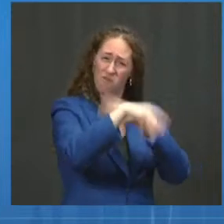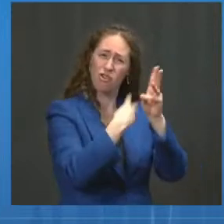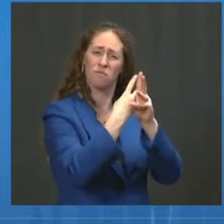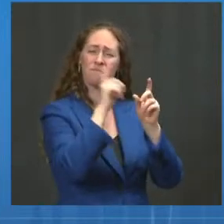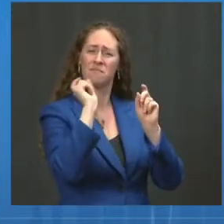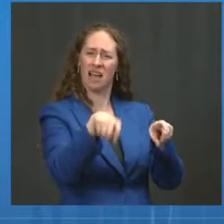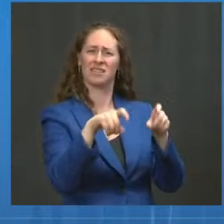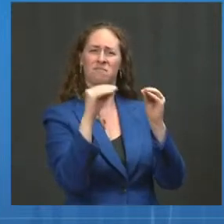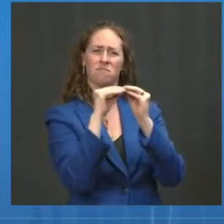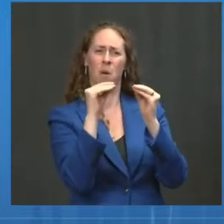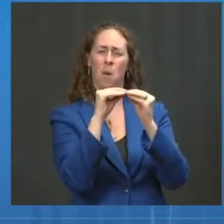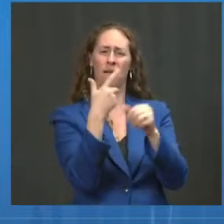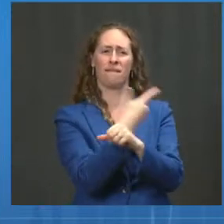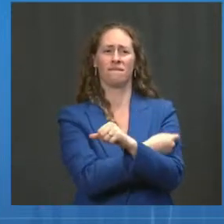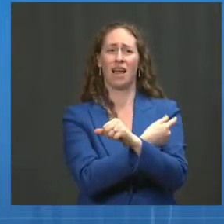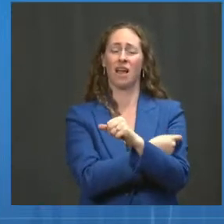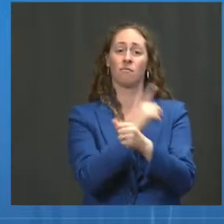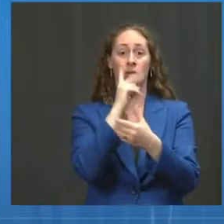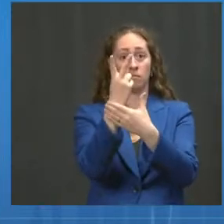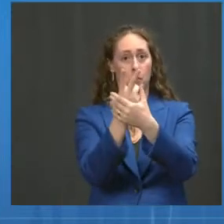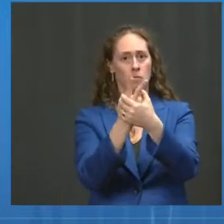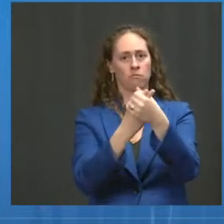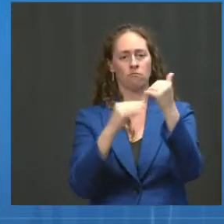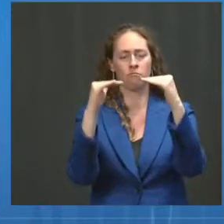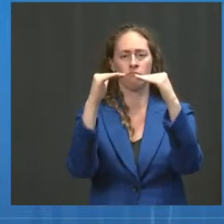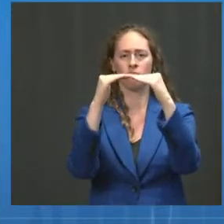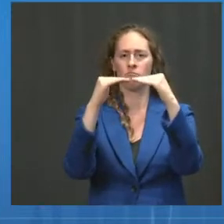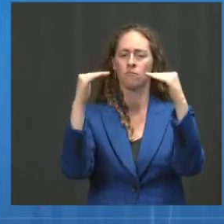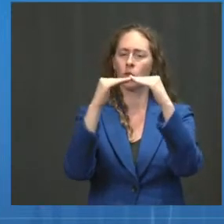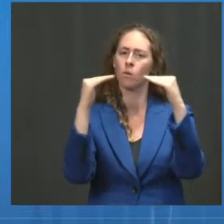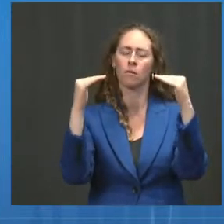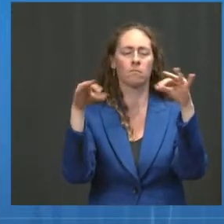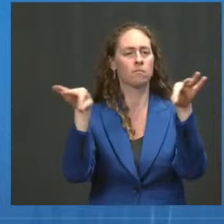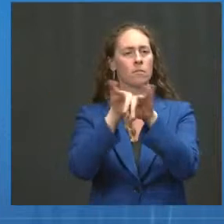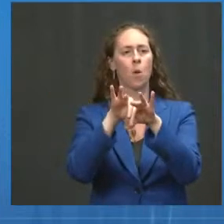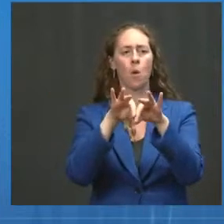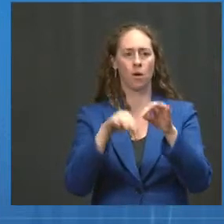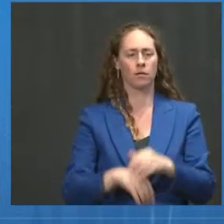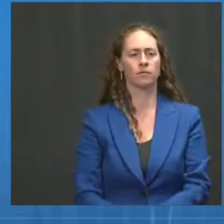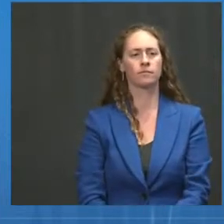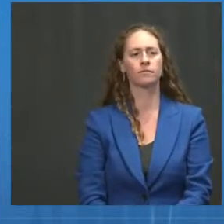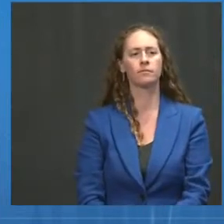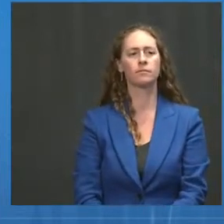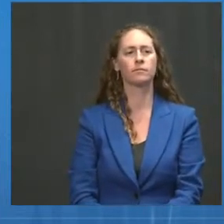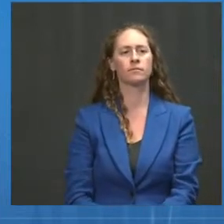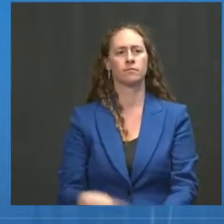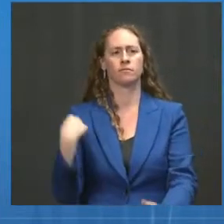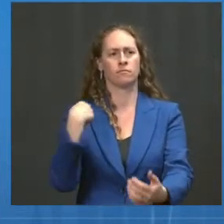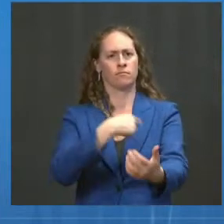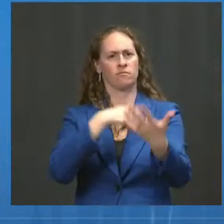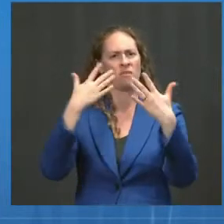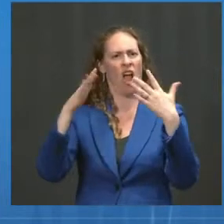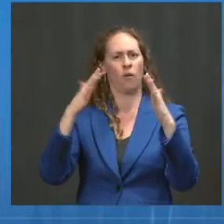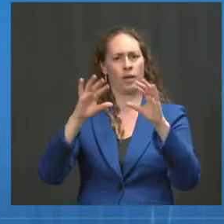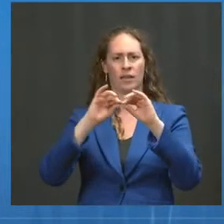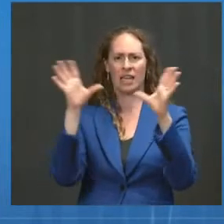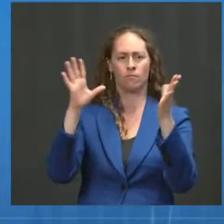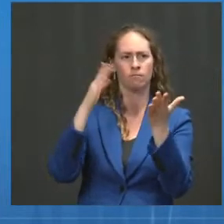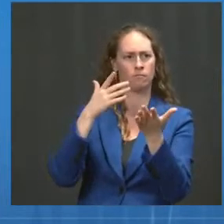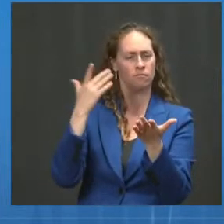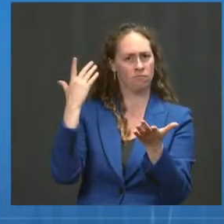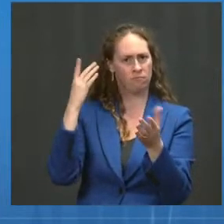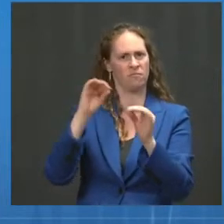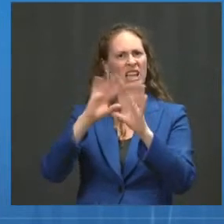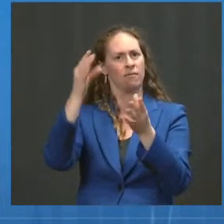are critical and we're already proving that we can protect our own people here at home as we help